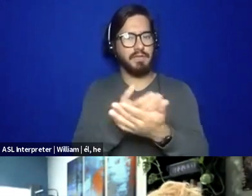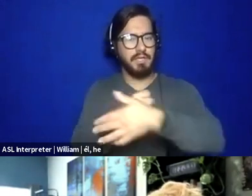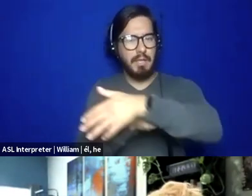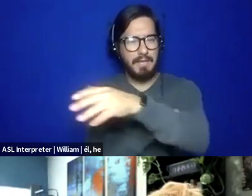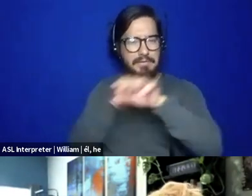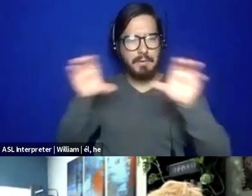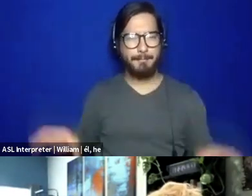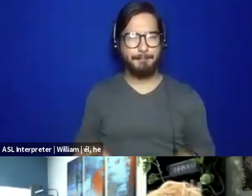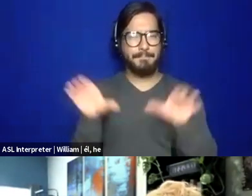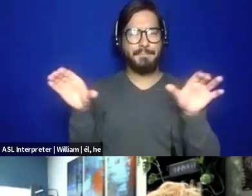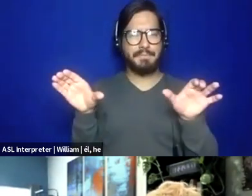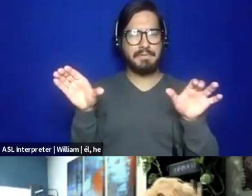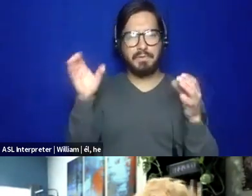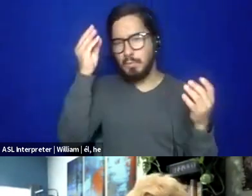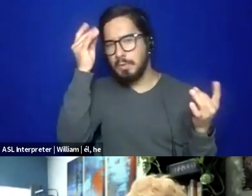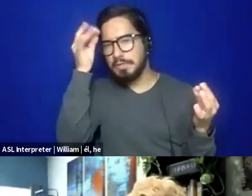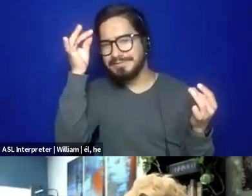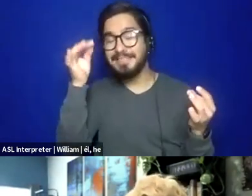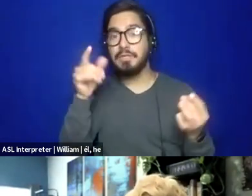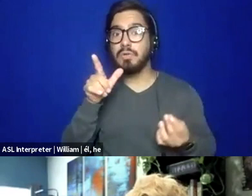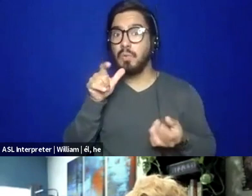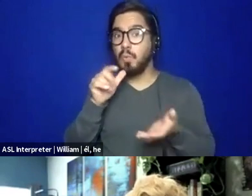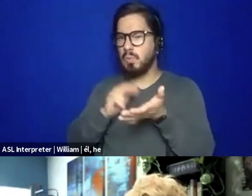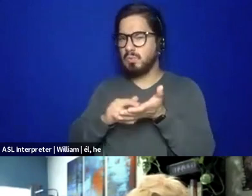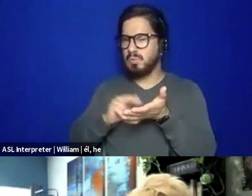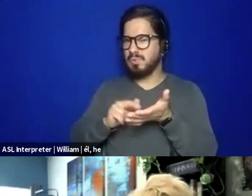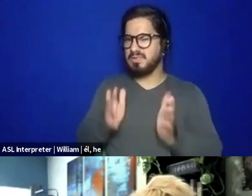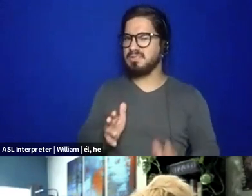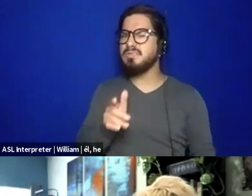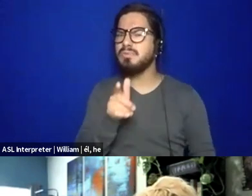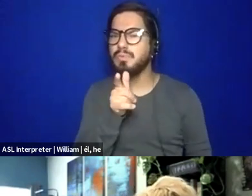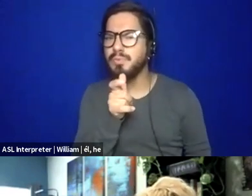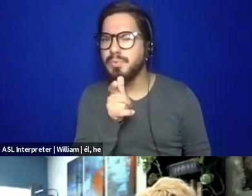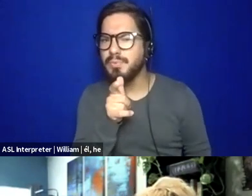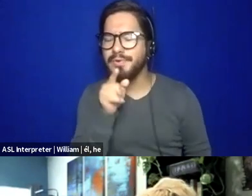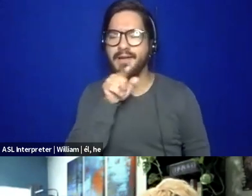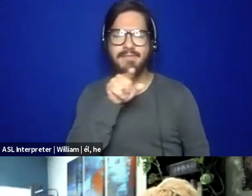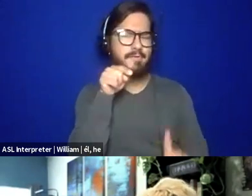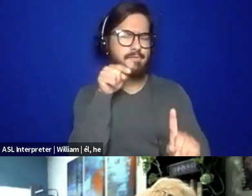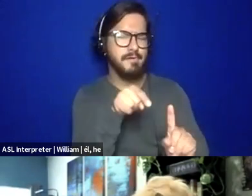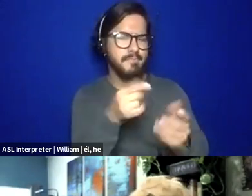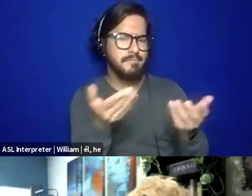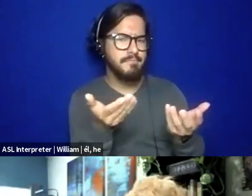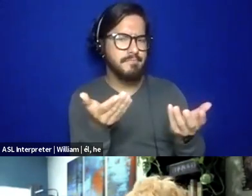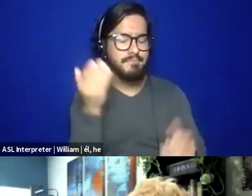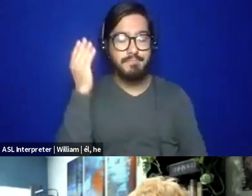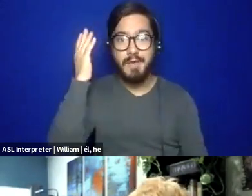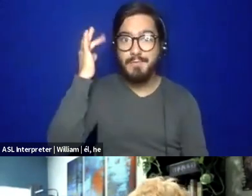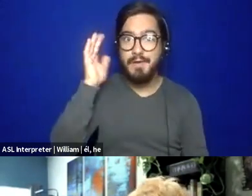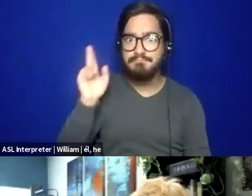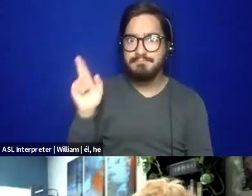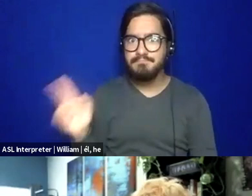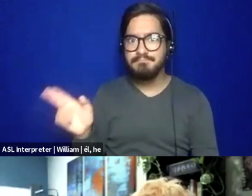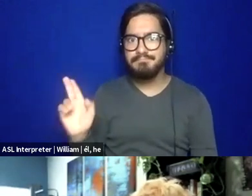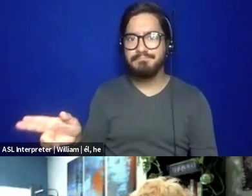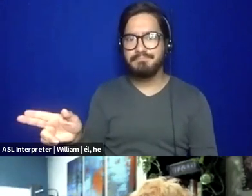we have to think about like who's conducting the scientific research, right? And what's the intent? So, cause historically, even most